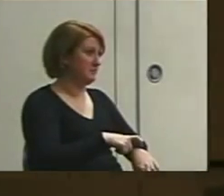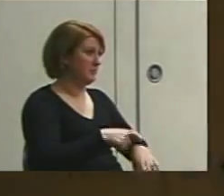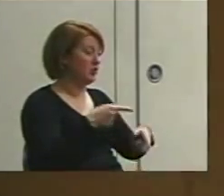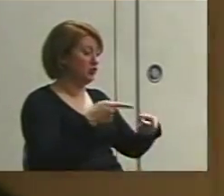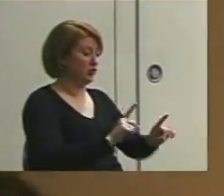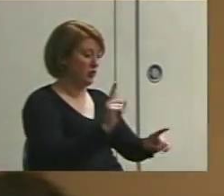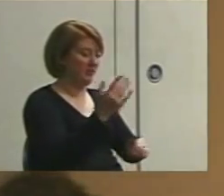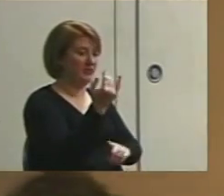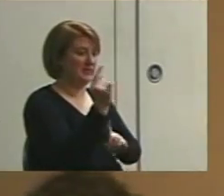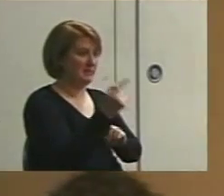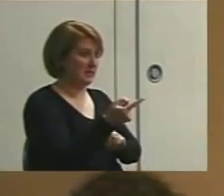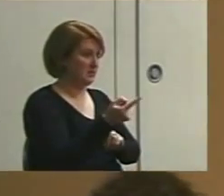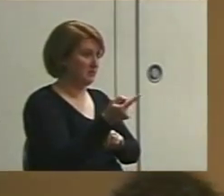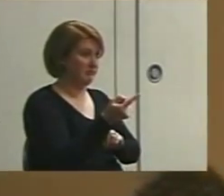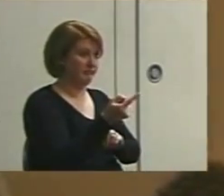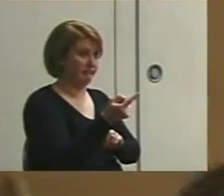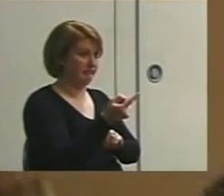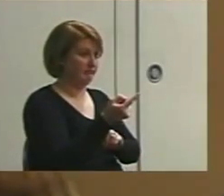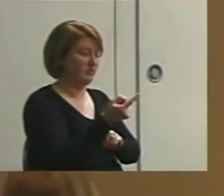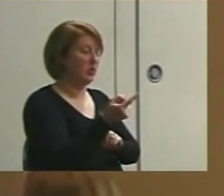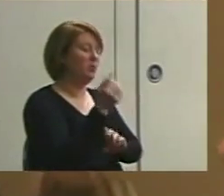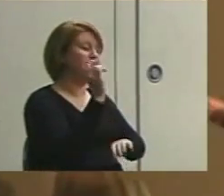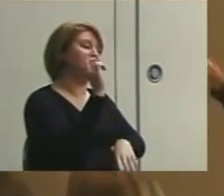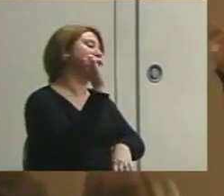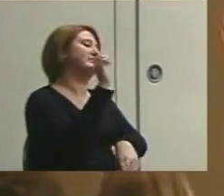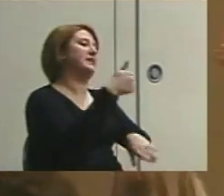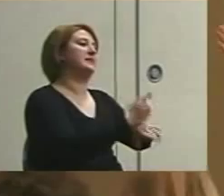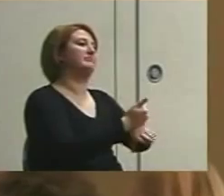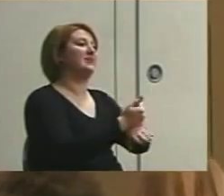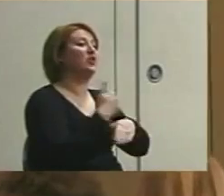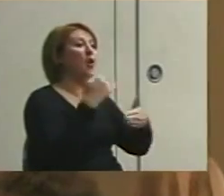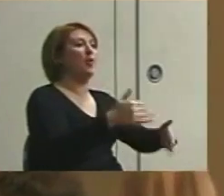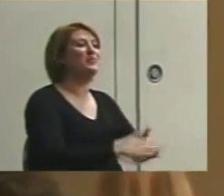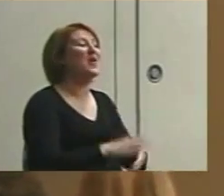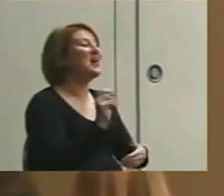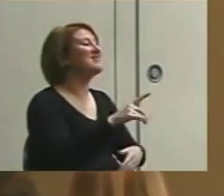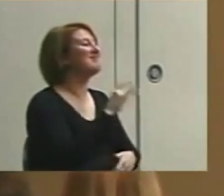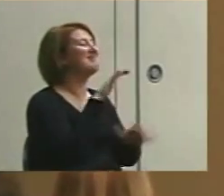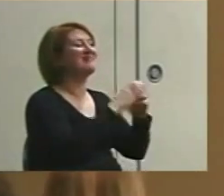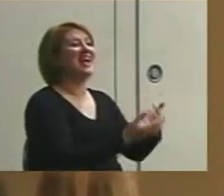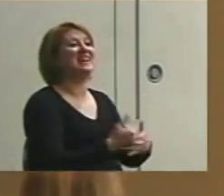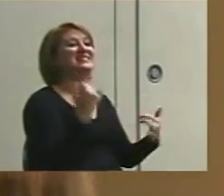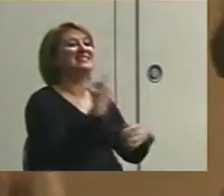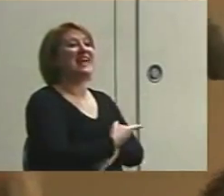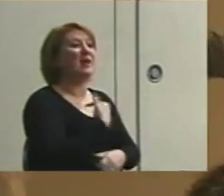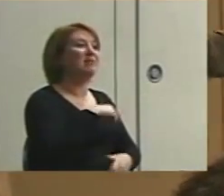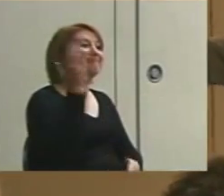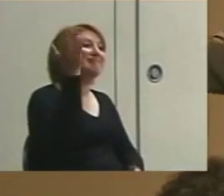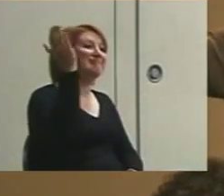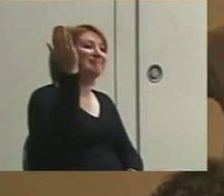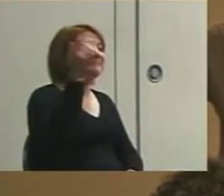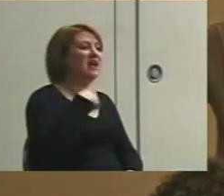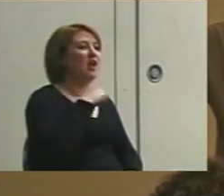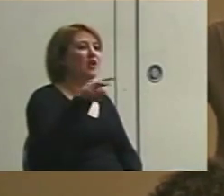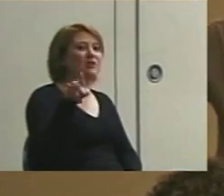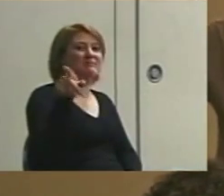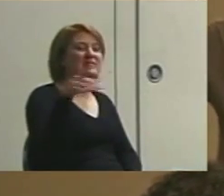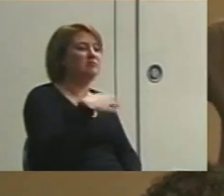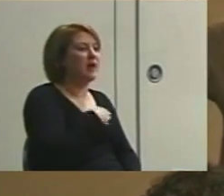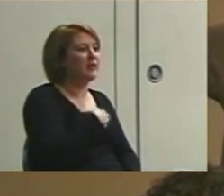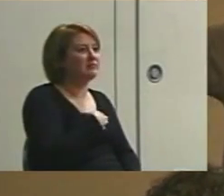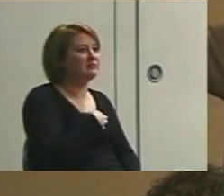during that interval? So I set my clock and I say, go. Okay, class. How are we going to do today? We're doing a reunion. look over and Toby's pouting.